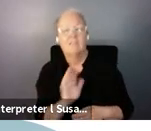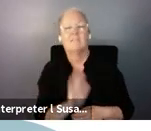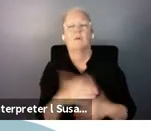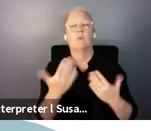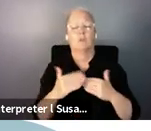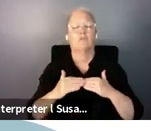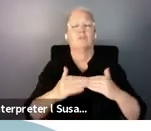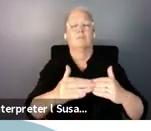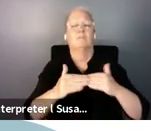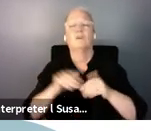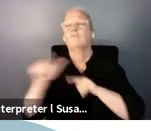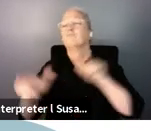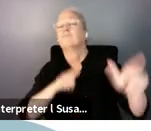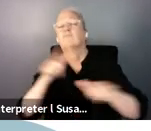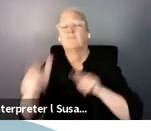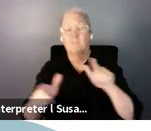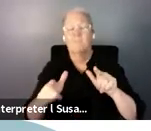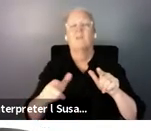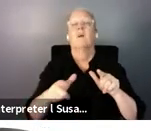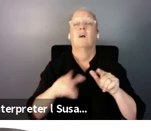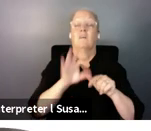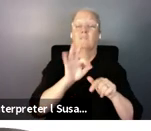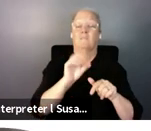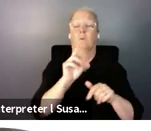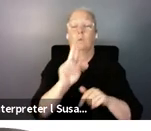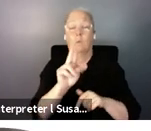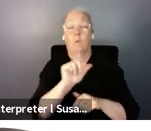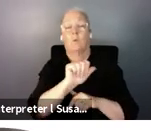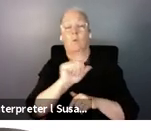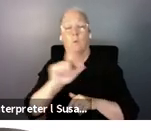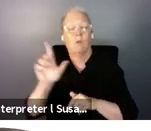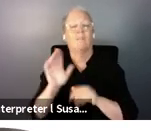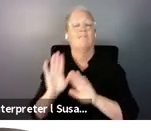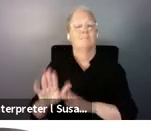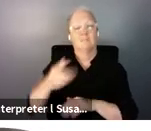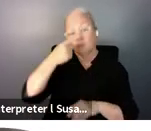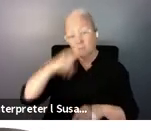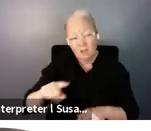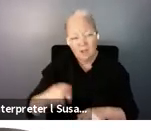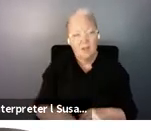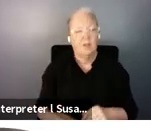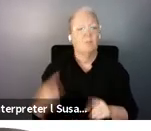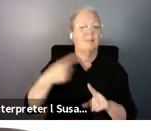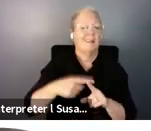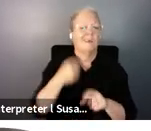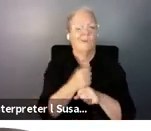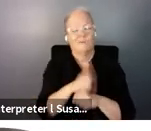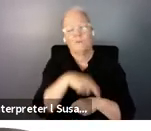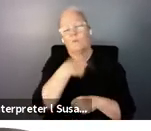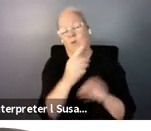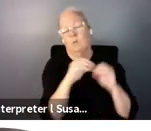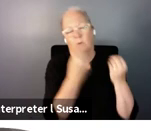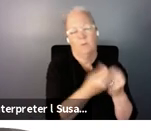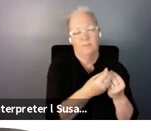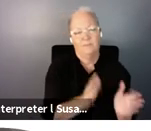Thailand and he also works for the Leonard Cheshire organisation there. We'll have Meredith Wise,